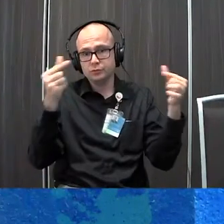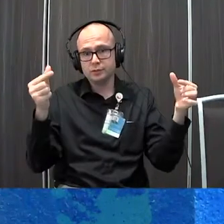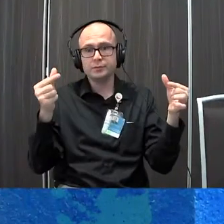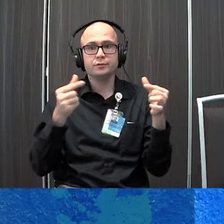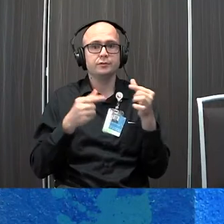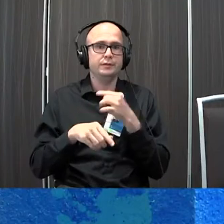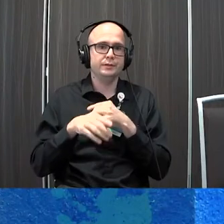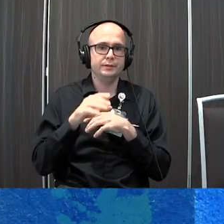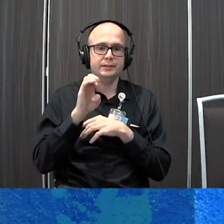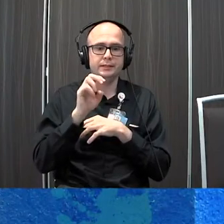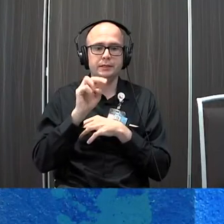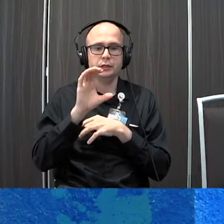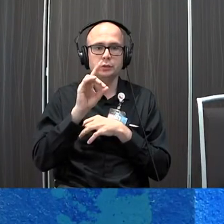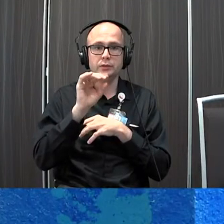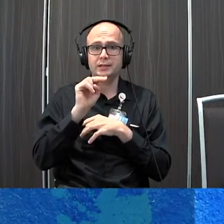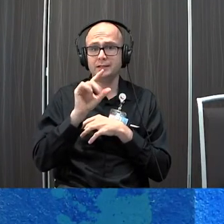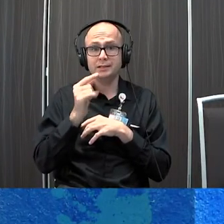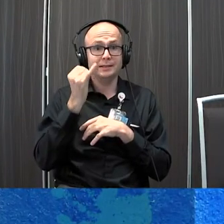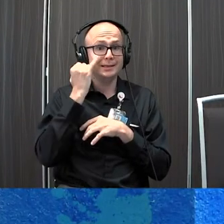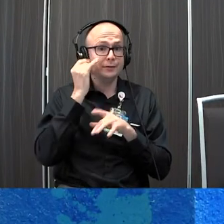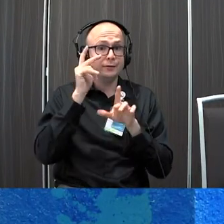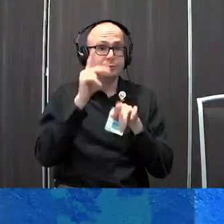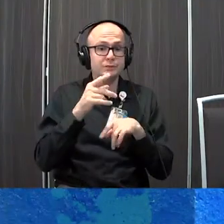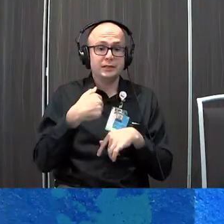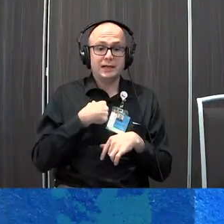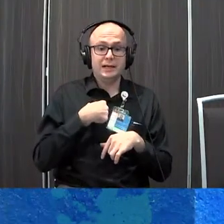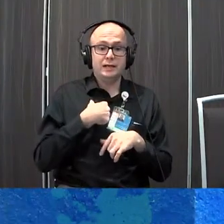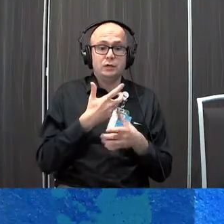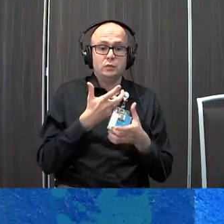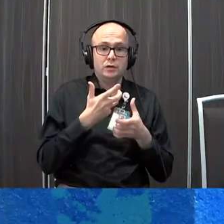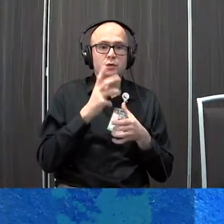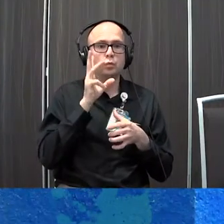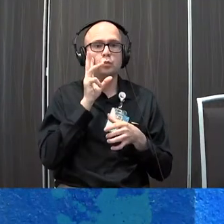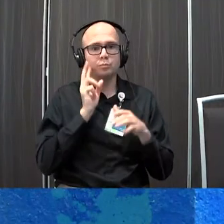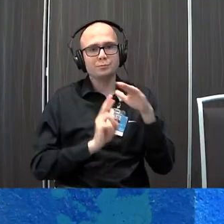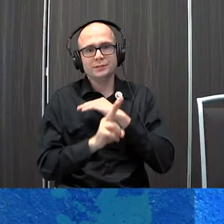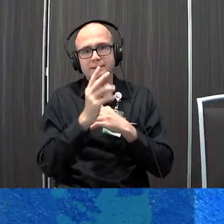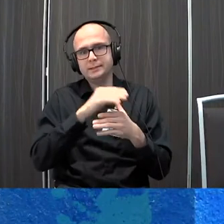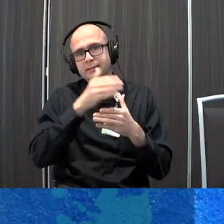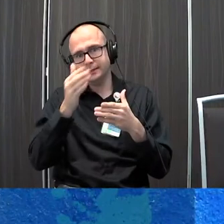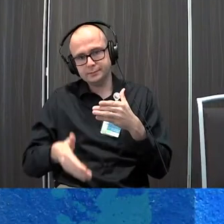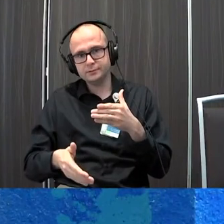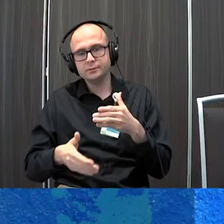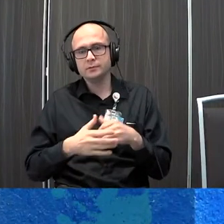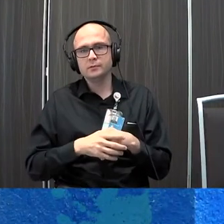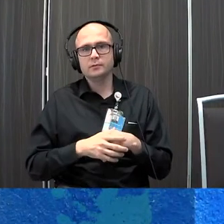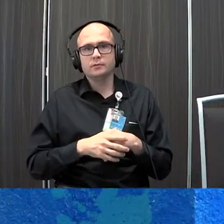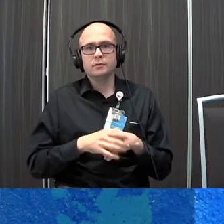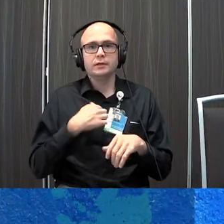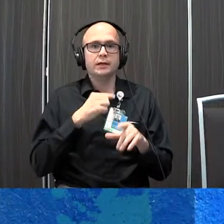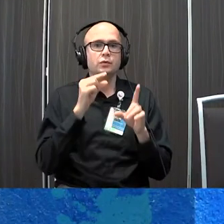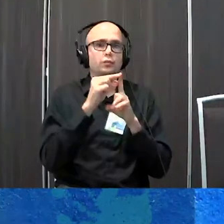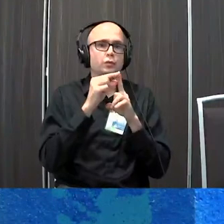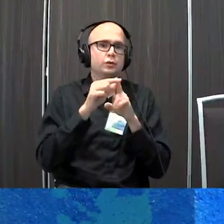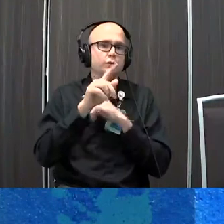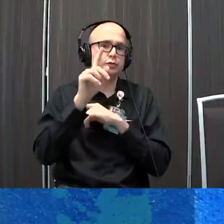meaning if the child were to press I want it's going to predict what comes next so it would have that word